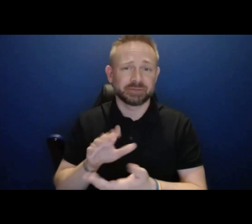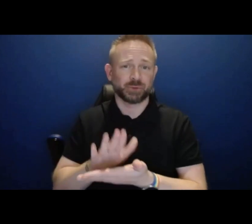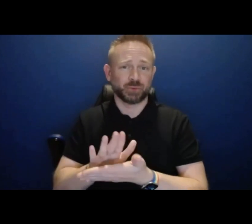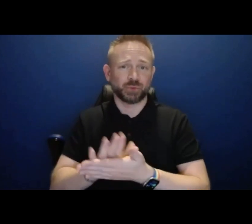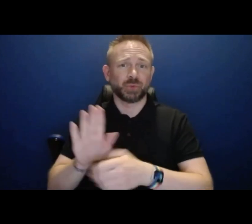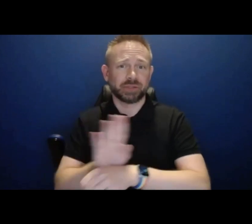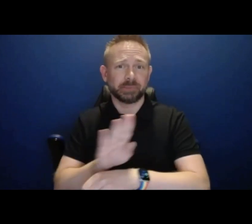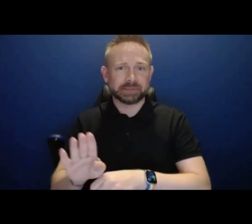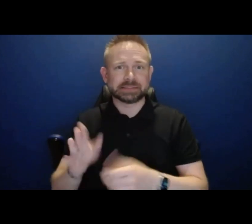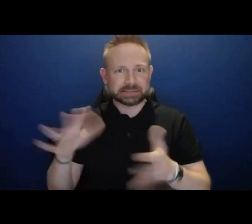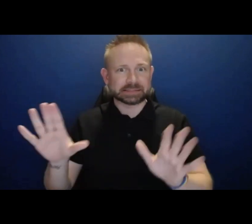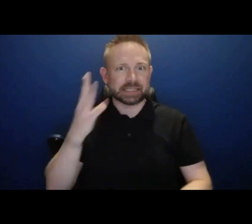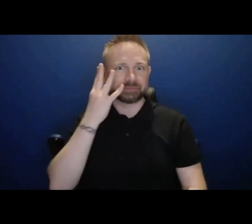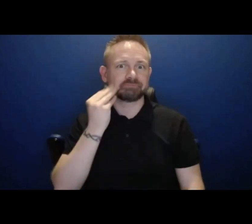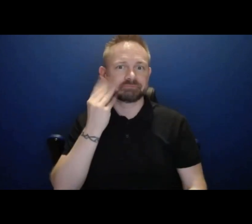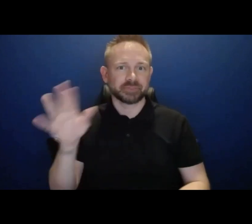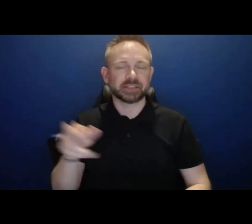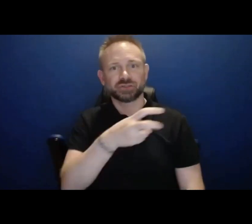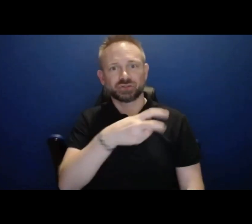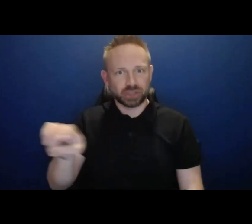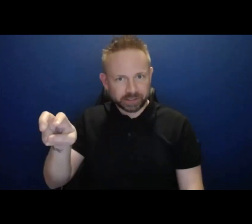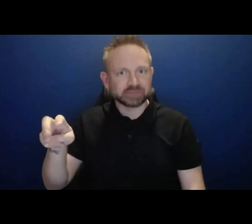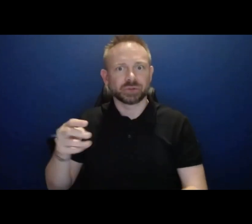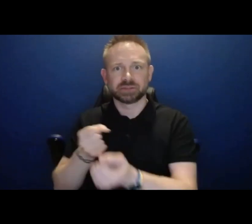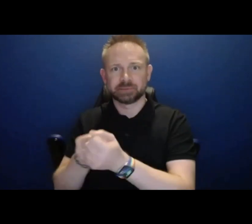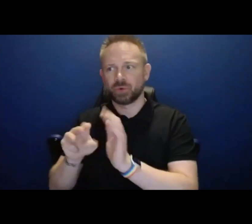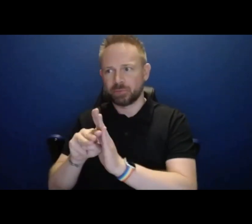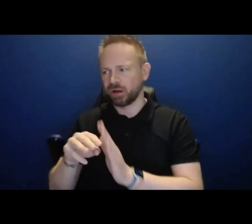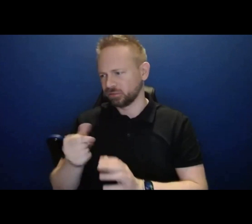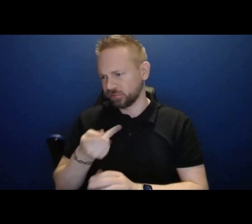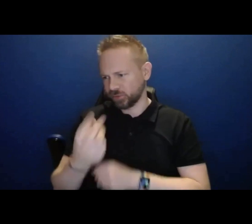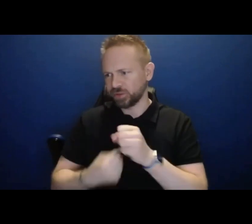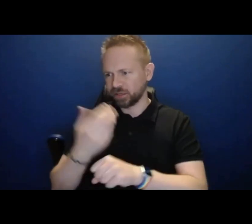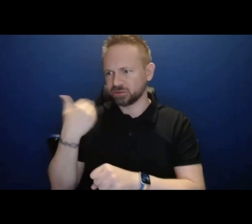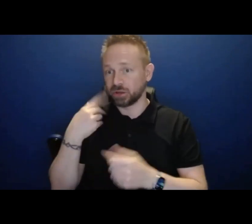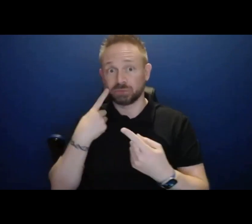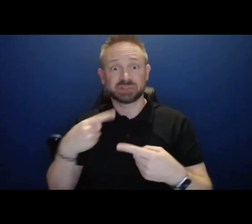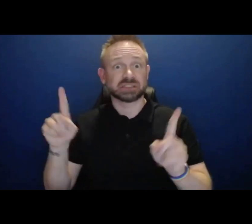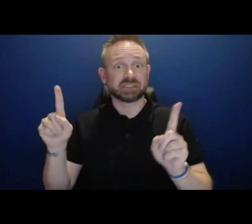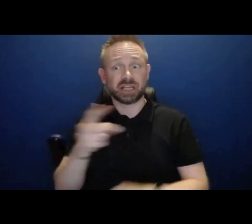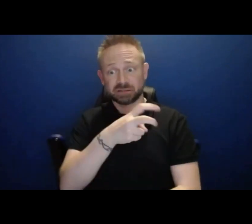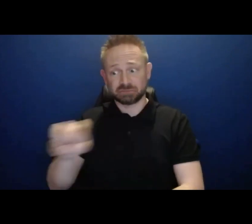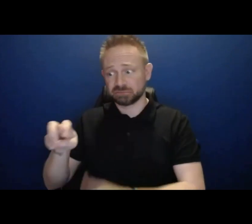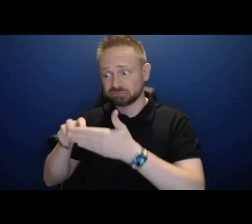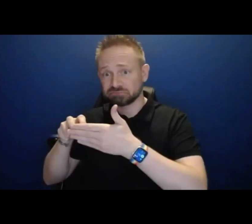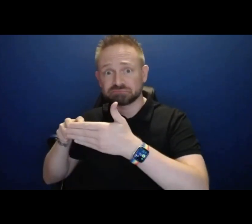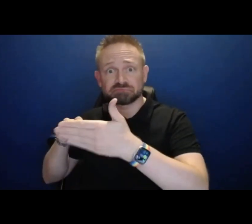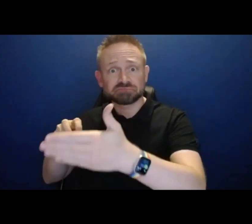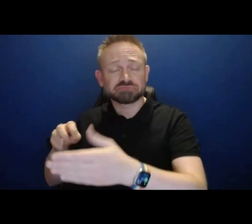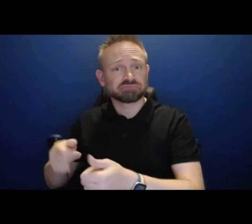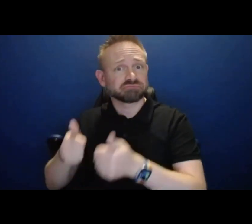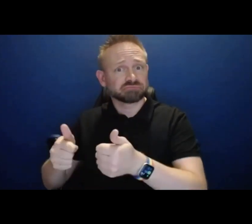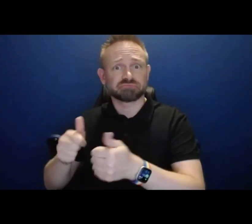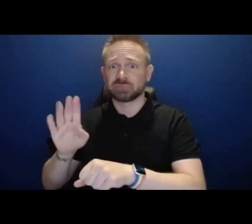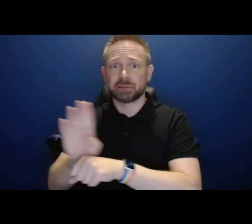transition to a more centralized support model a few years ago. We've been very happy with the service and especially the flexibility of that